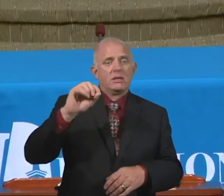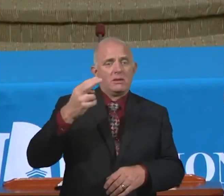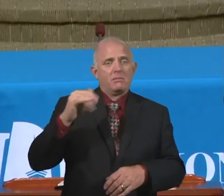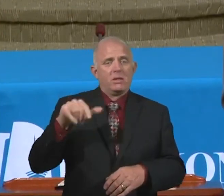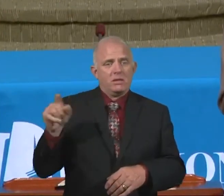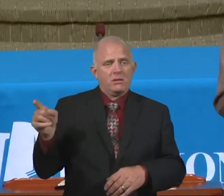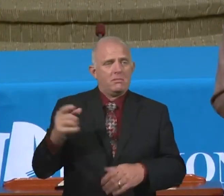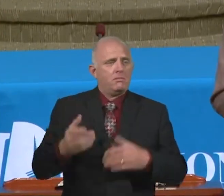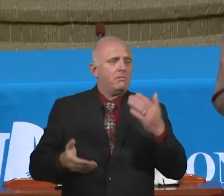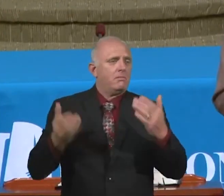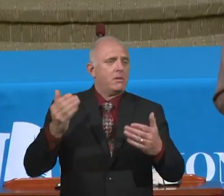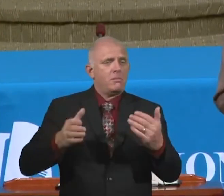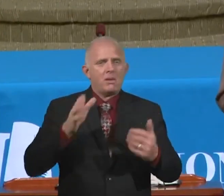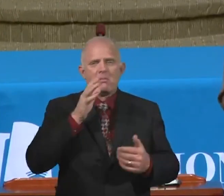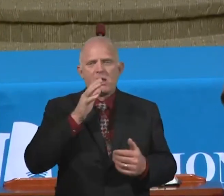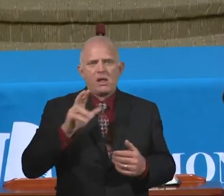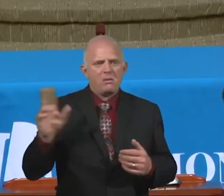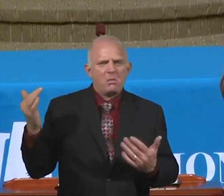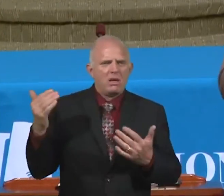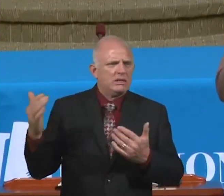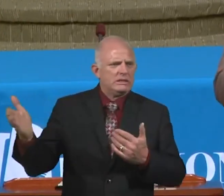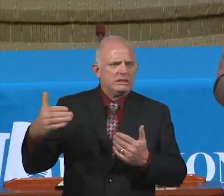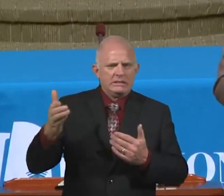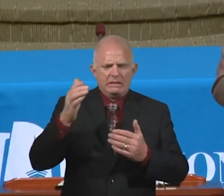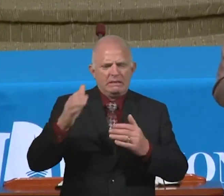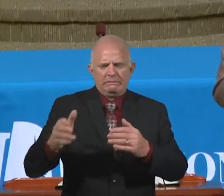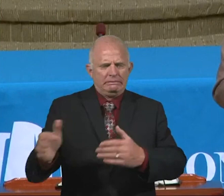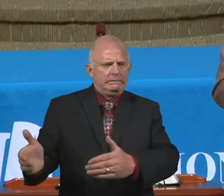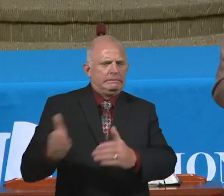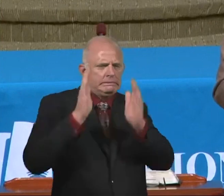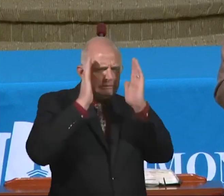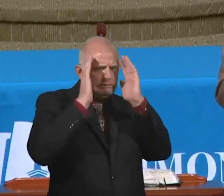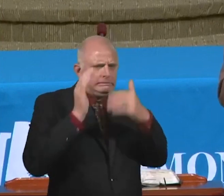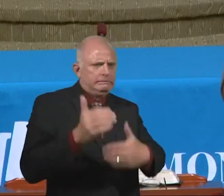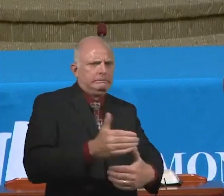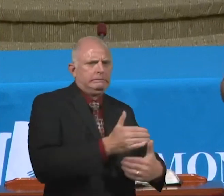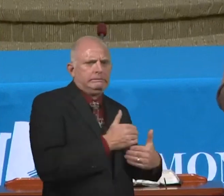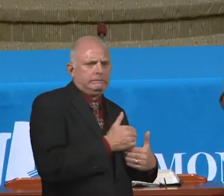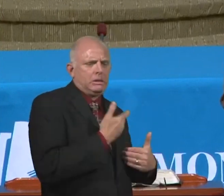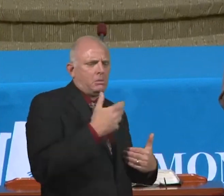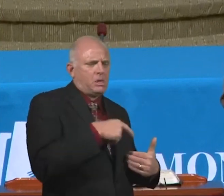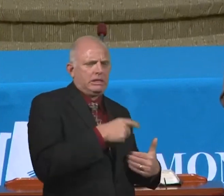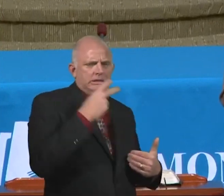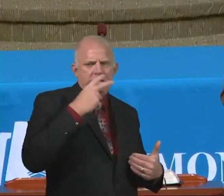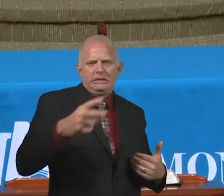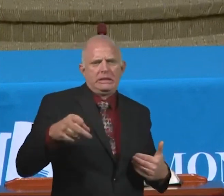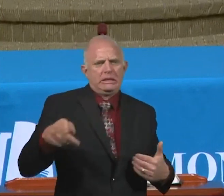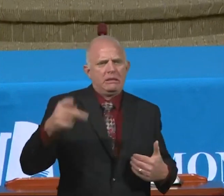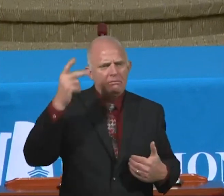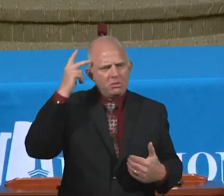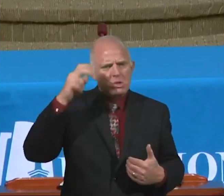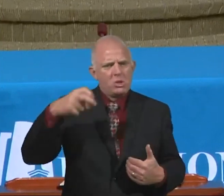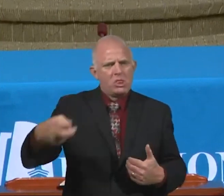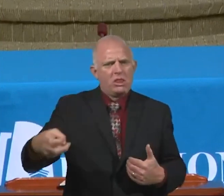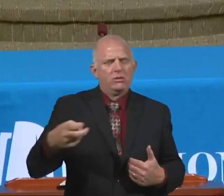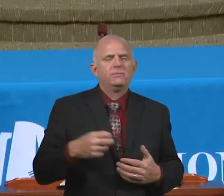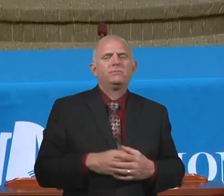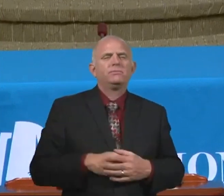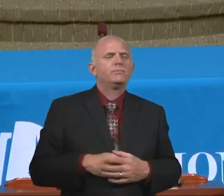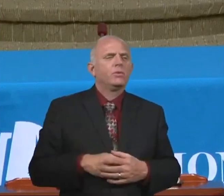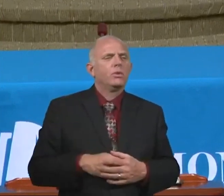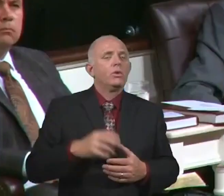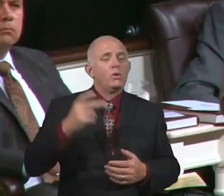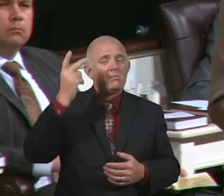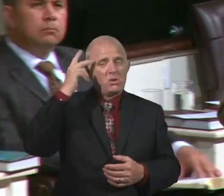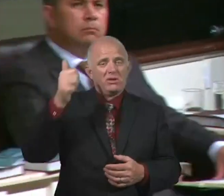him away, but they may have seen him resurrected by the Lord. And when he laid there and here he had given them the gospel, he had